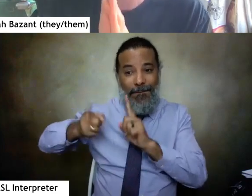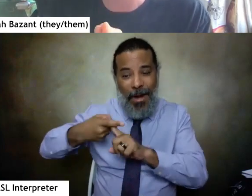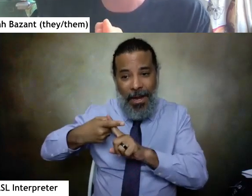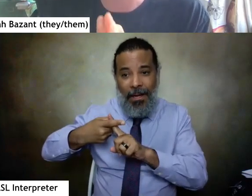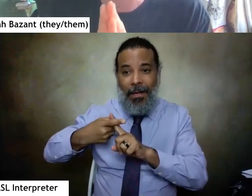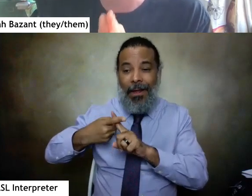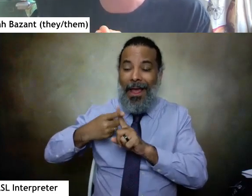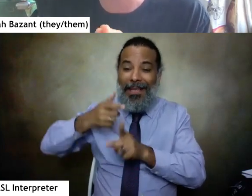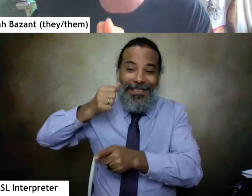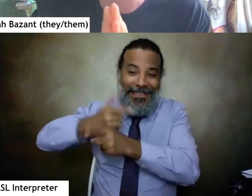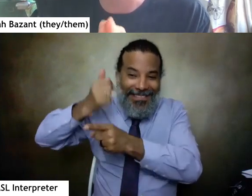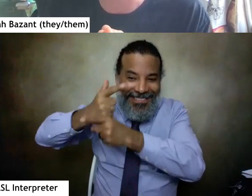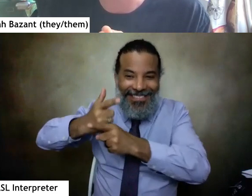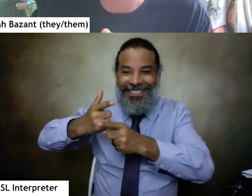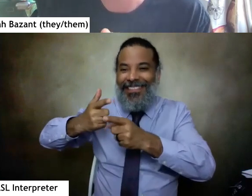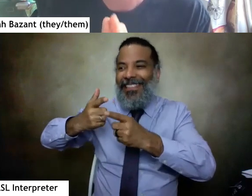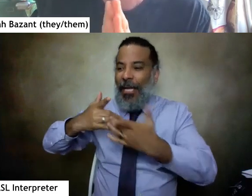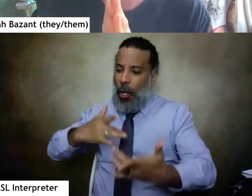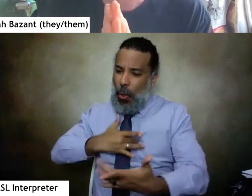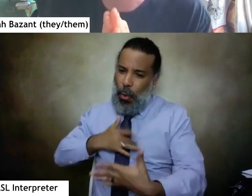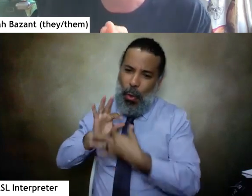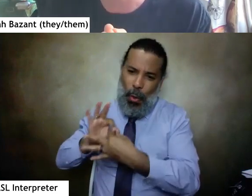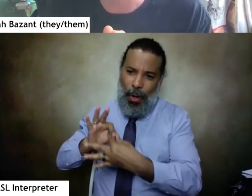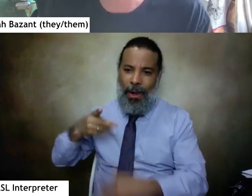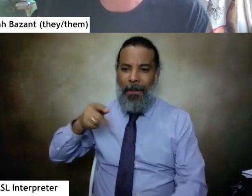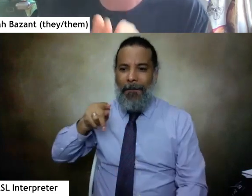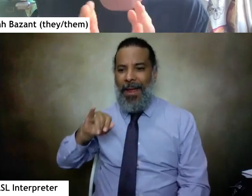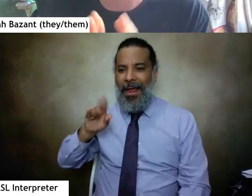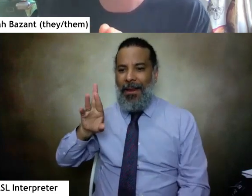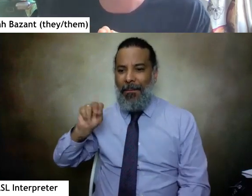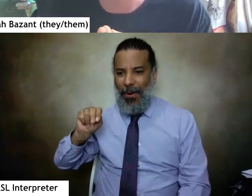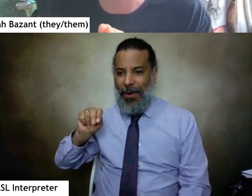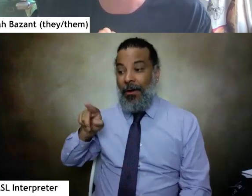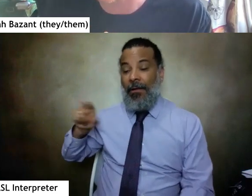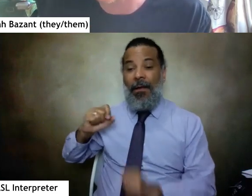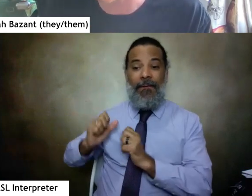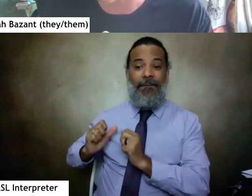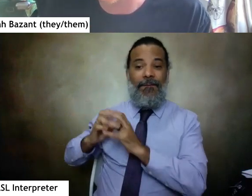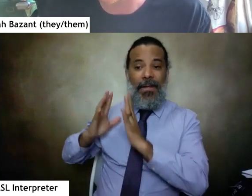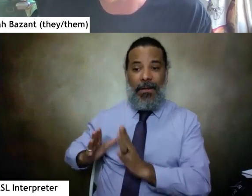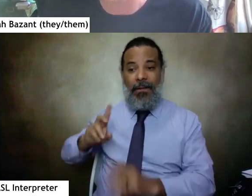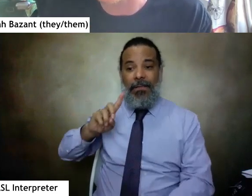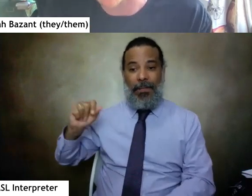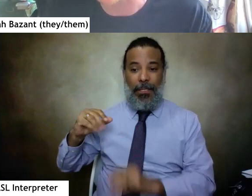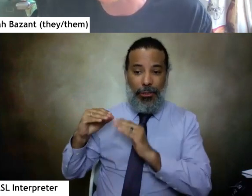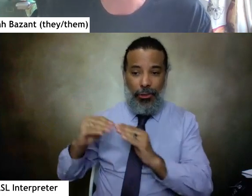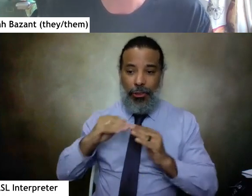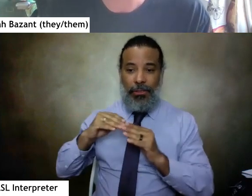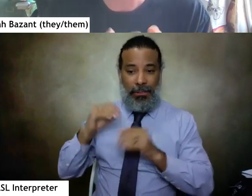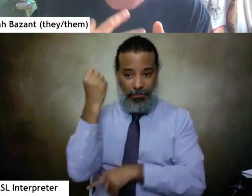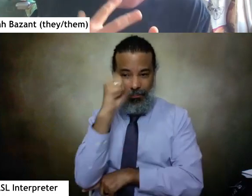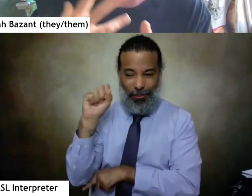sibling family, heart family, Patty Byrne, who is one of the founders of the disability justice movement.